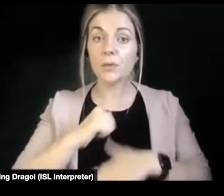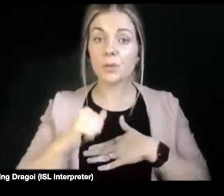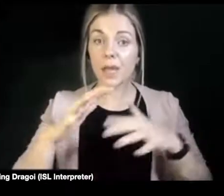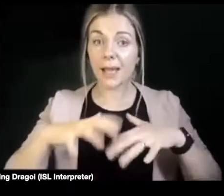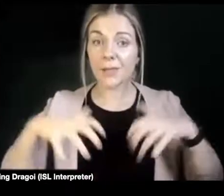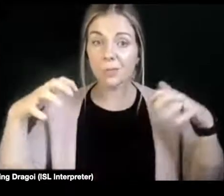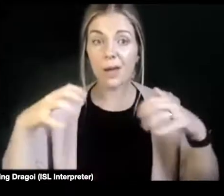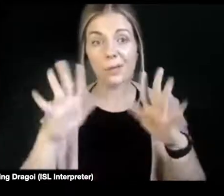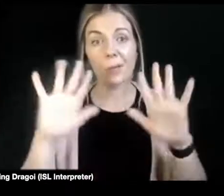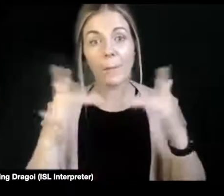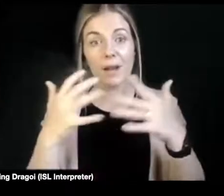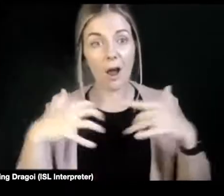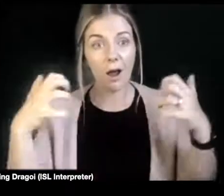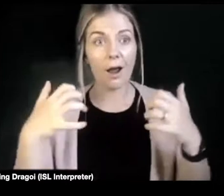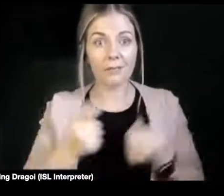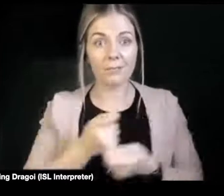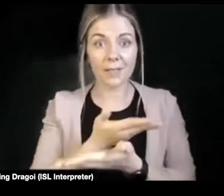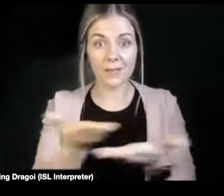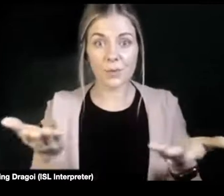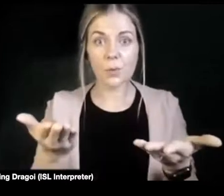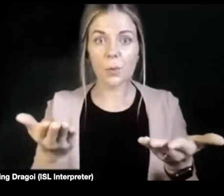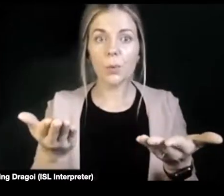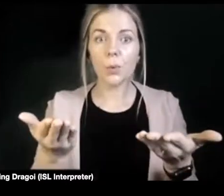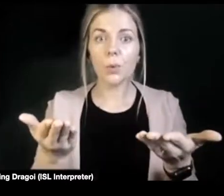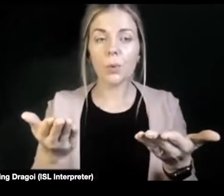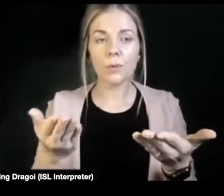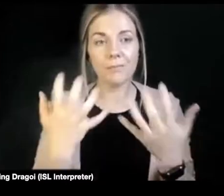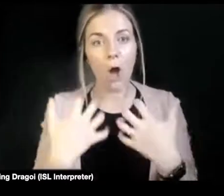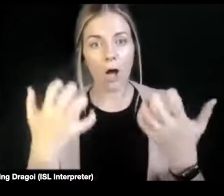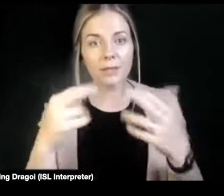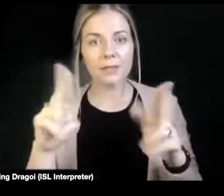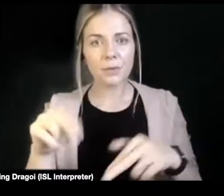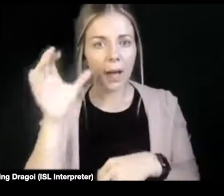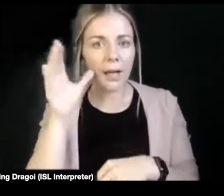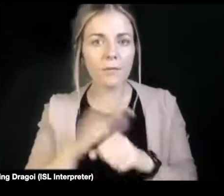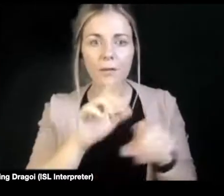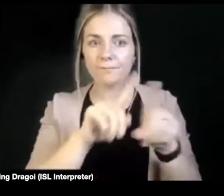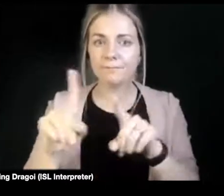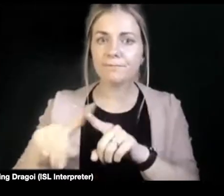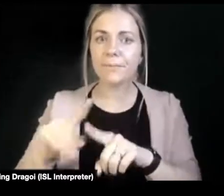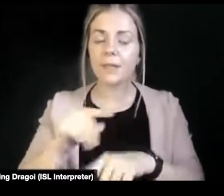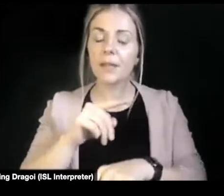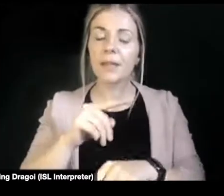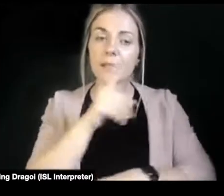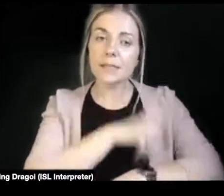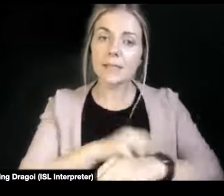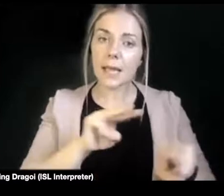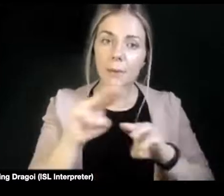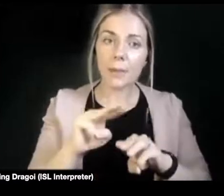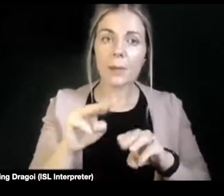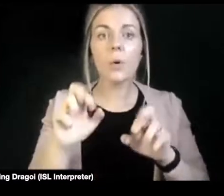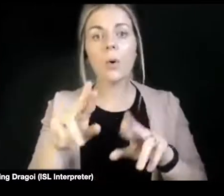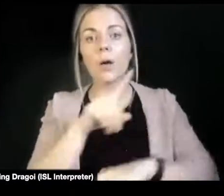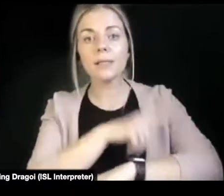to you, the audience, a chance to hear disabled activists. Not just disabled people, just disabled activists